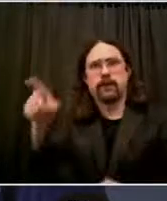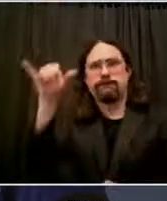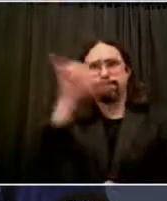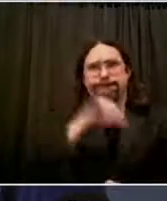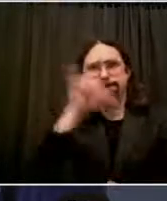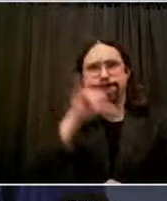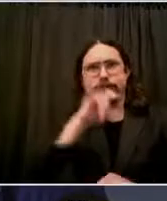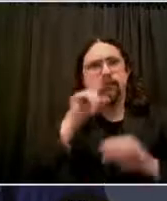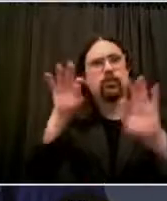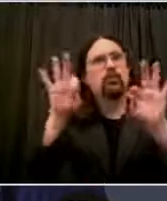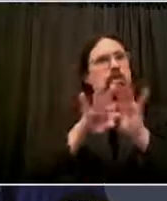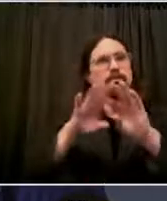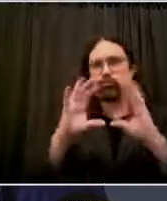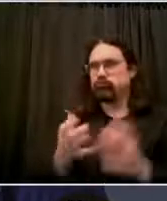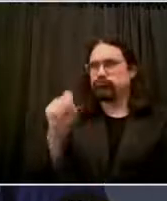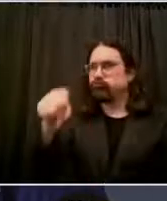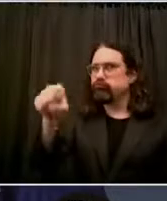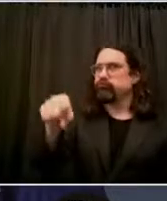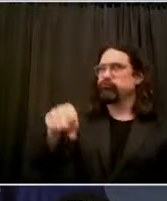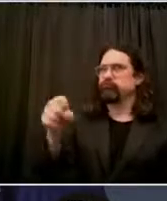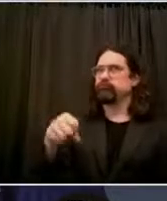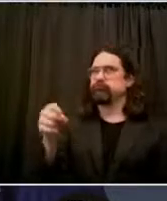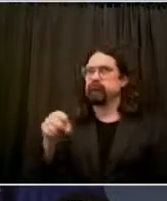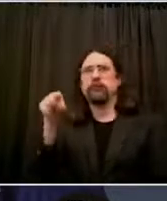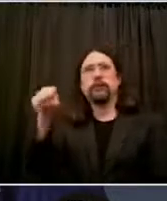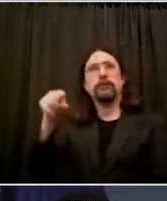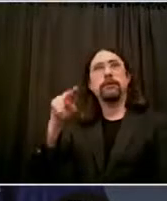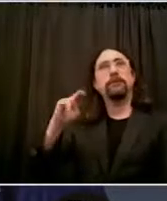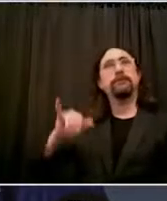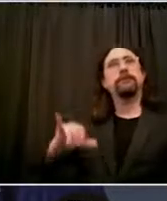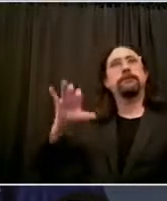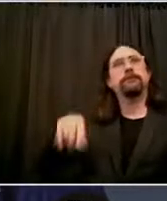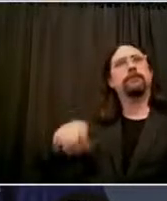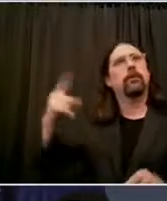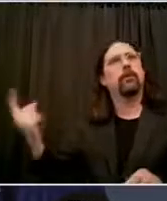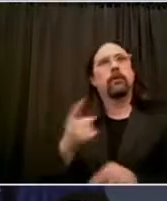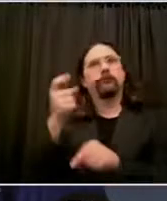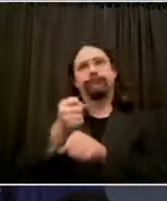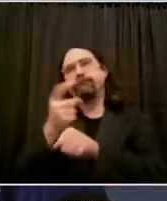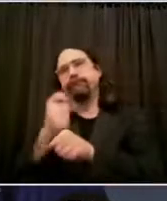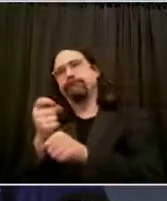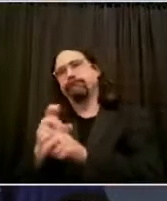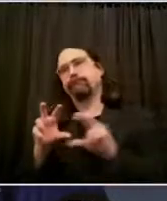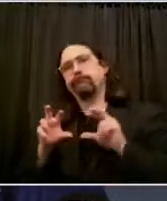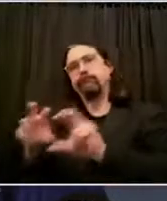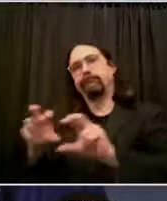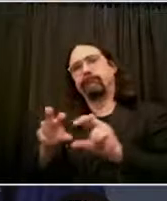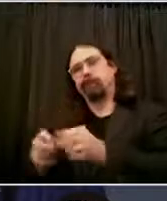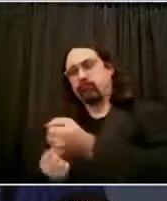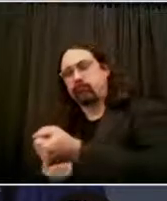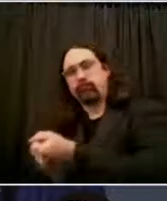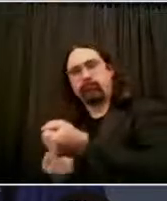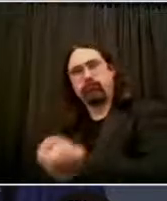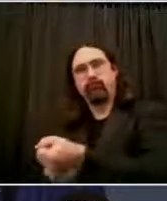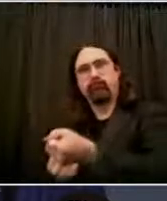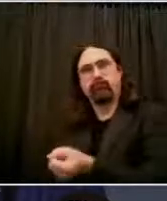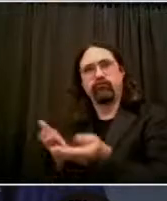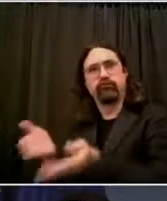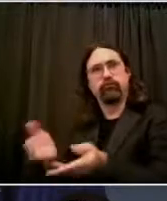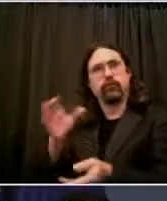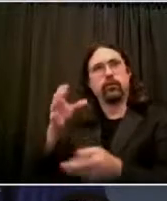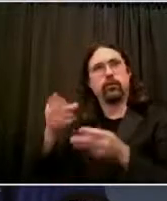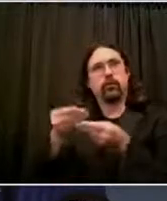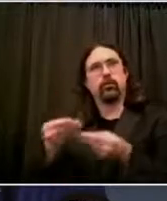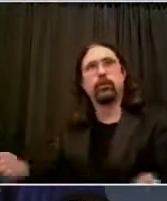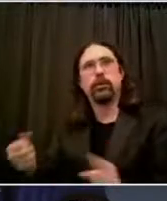with more and more resources, and we've seen more and more impact of community leaders from the grassroots, folks who stop violence before it even